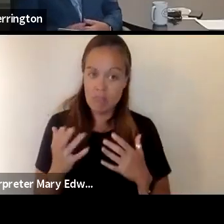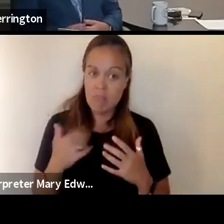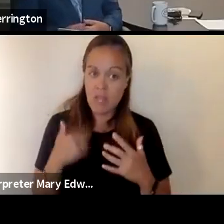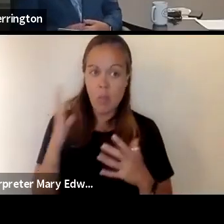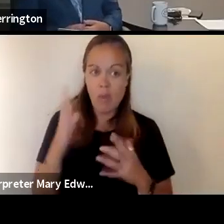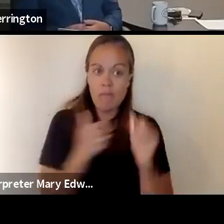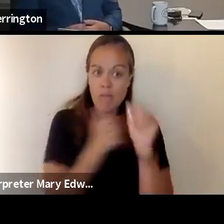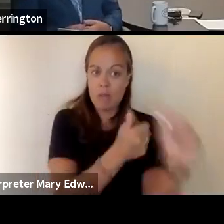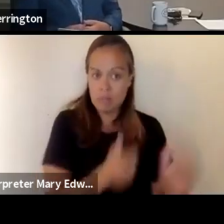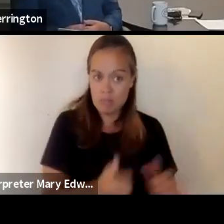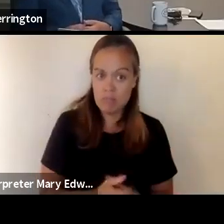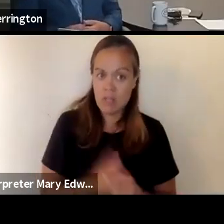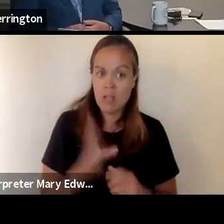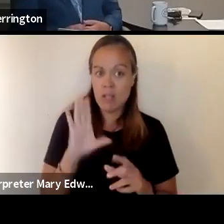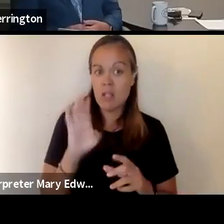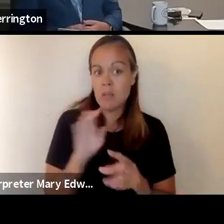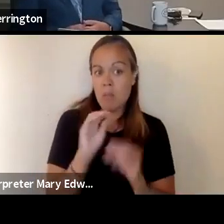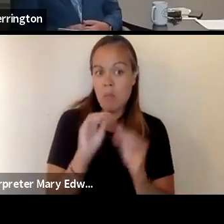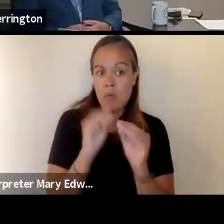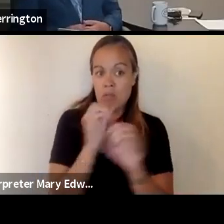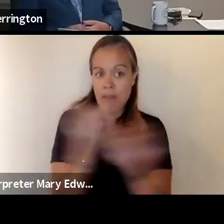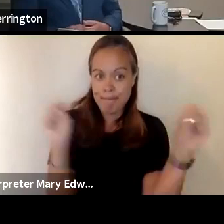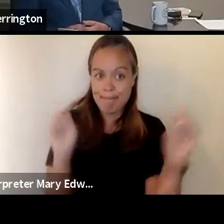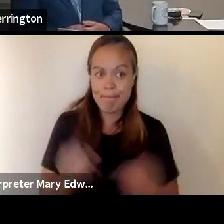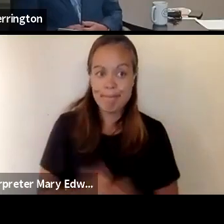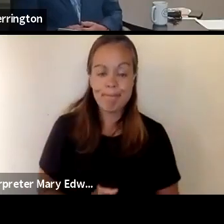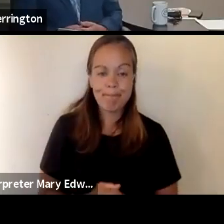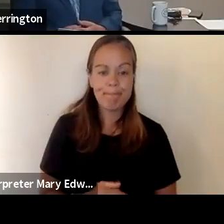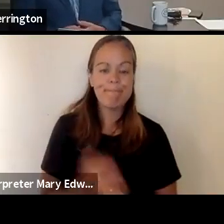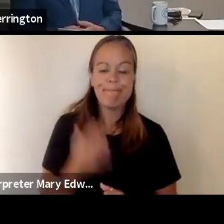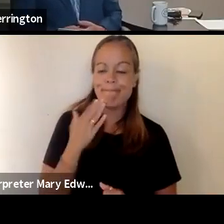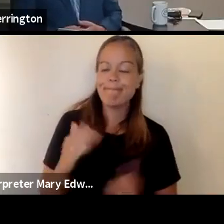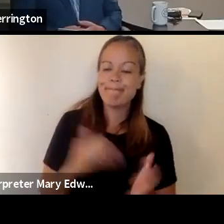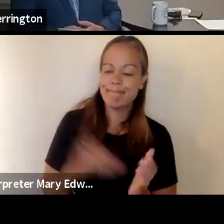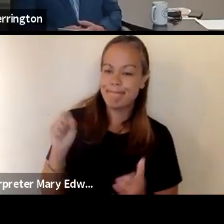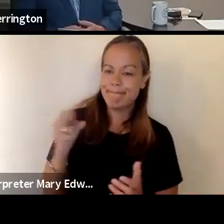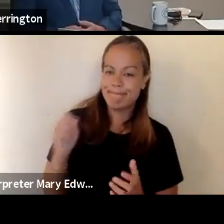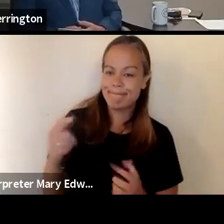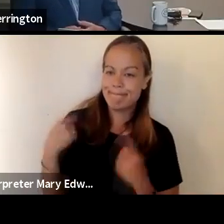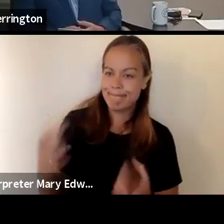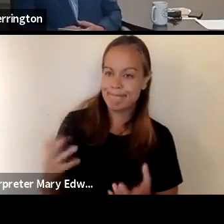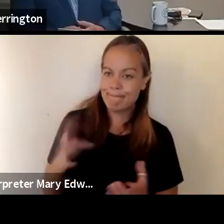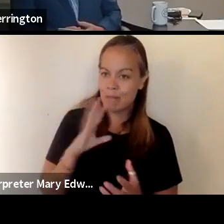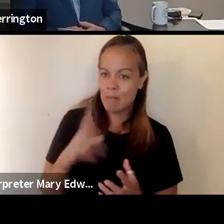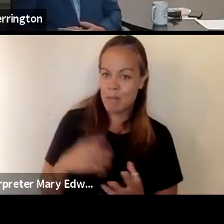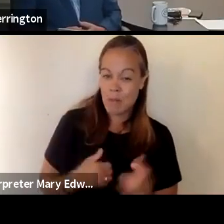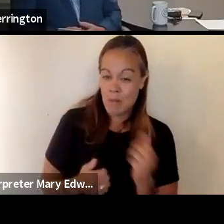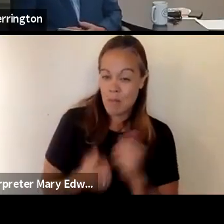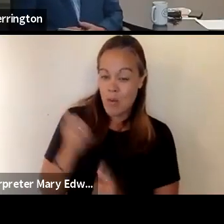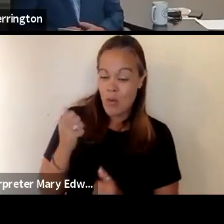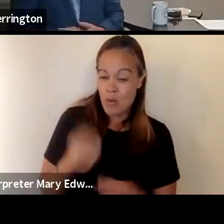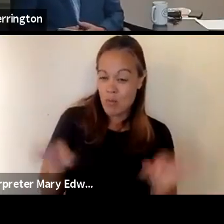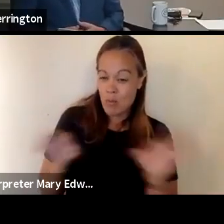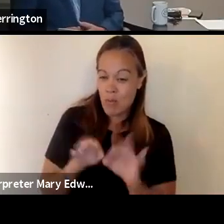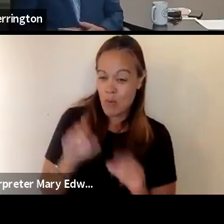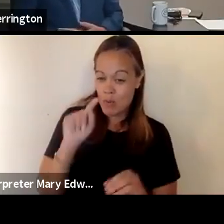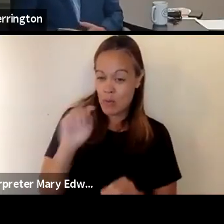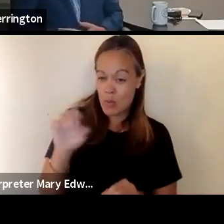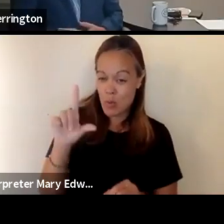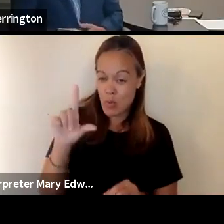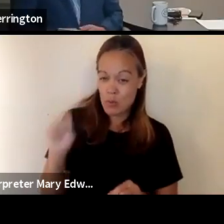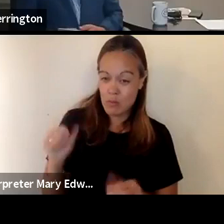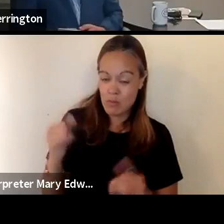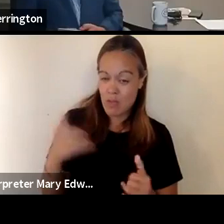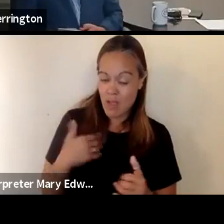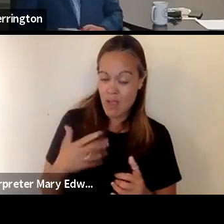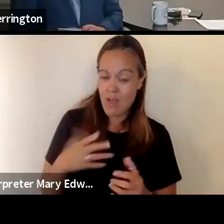that and the safer they're going to be thank you dr chende and so we've talked about how the two most important tools that we have right now